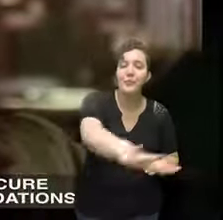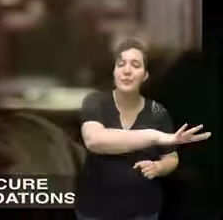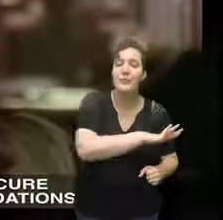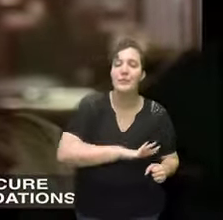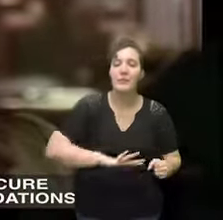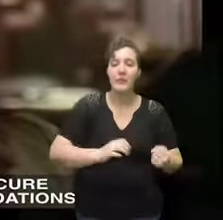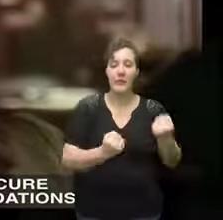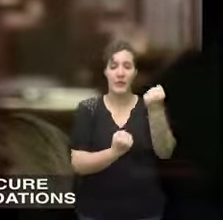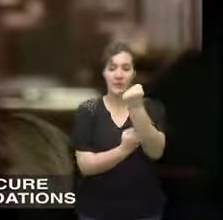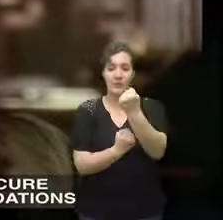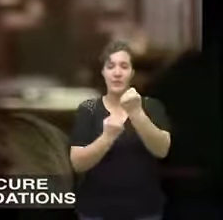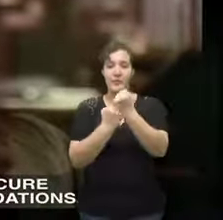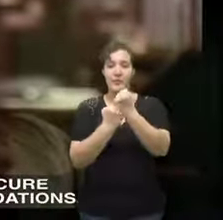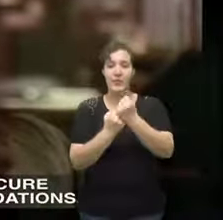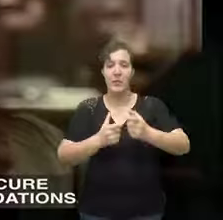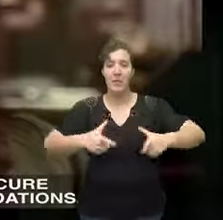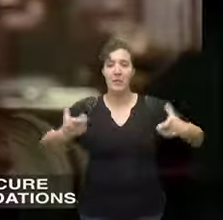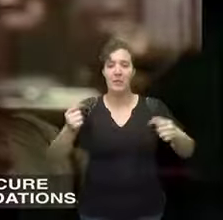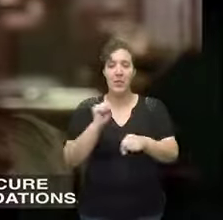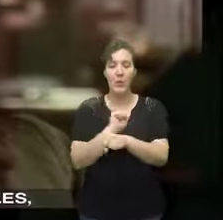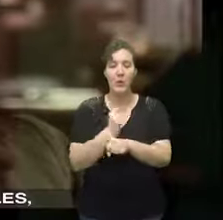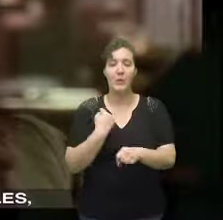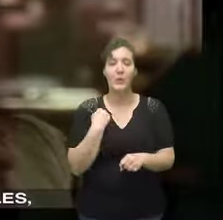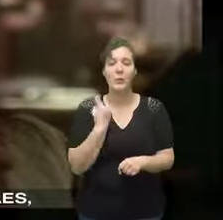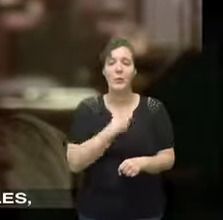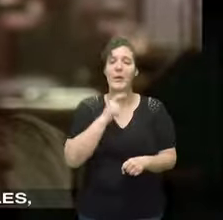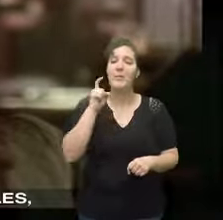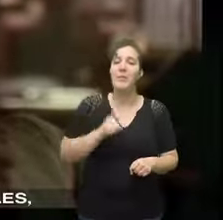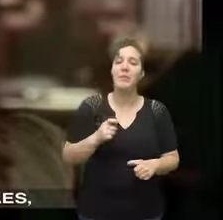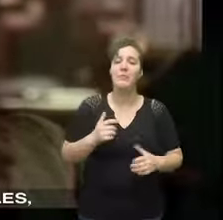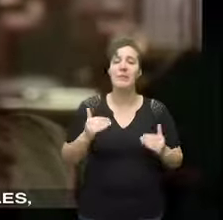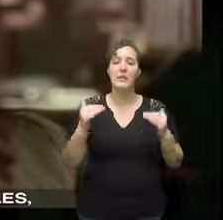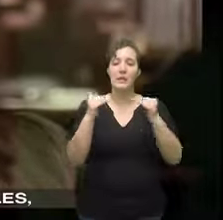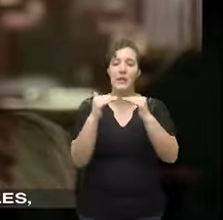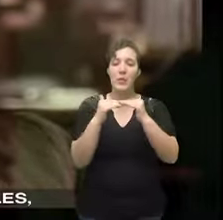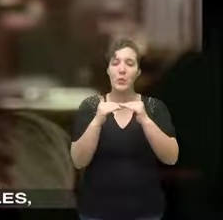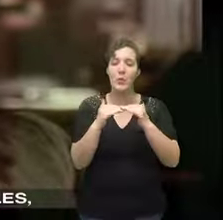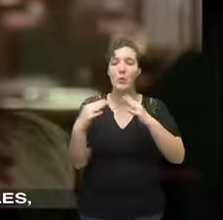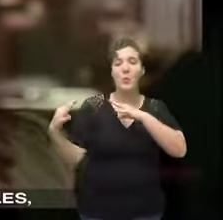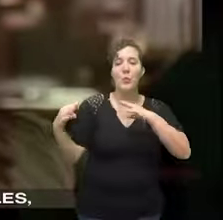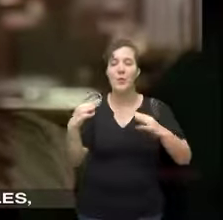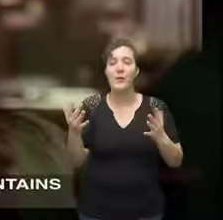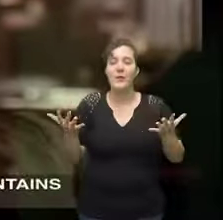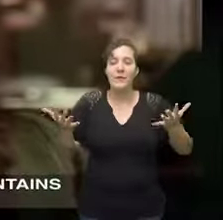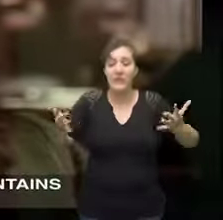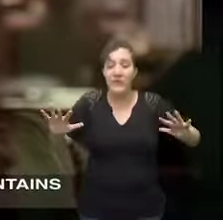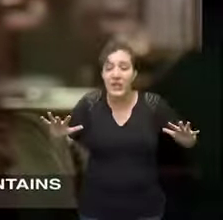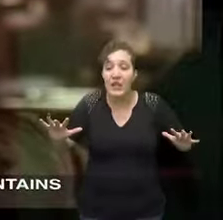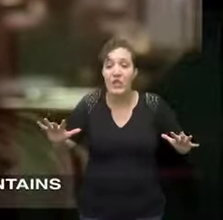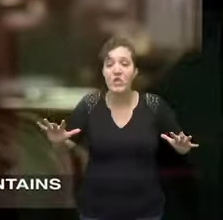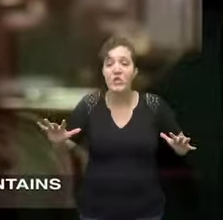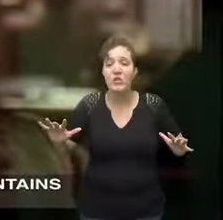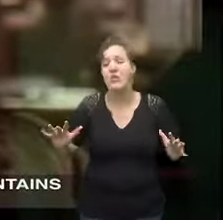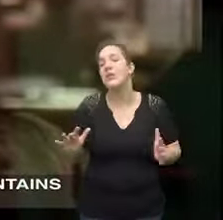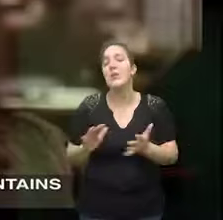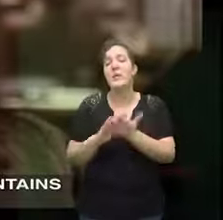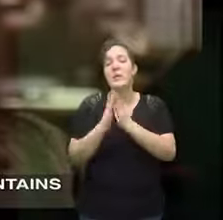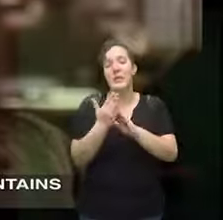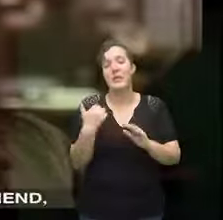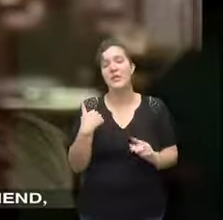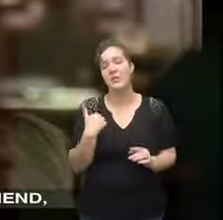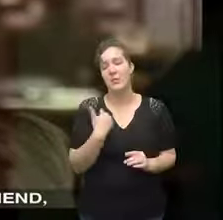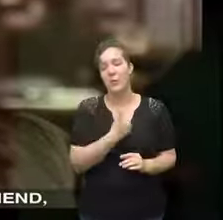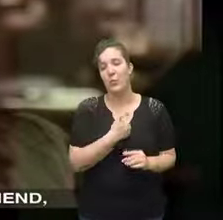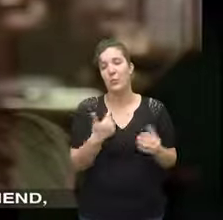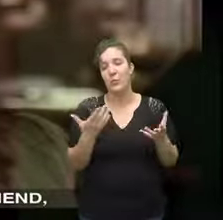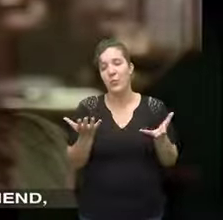we must secure our union on solid foundations it's a job for hercules for we must level mountains of prejudice